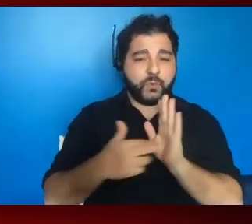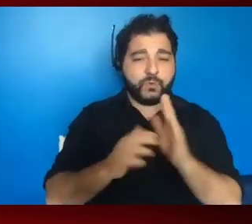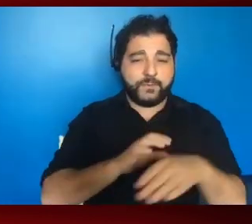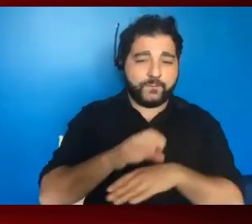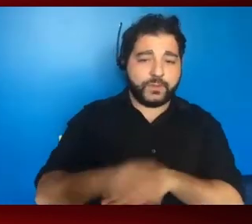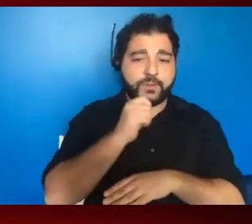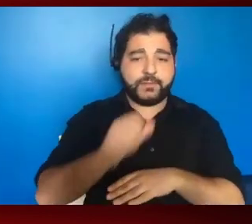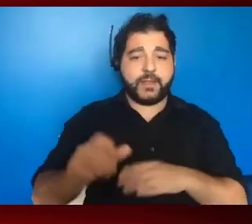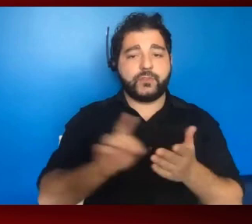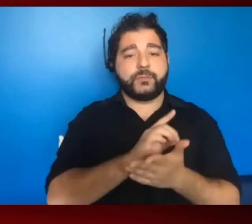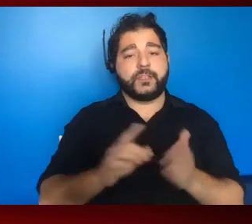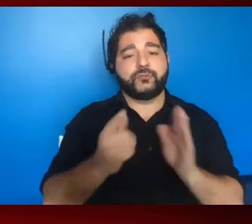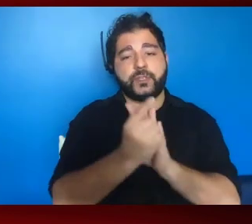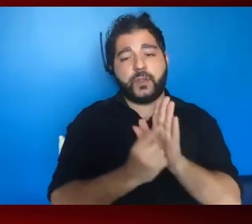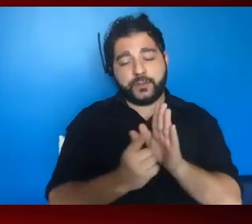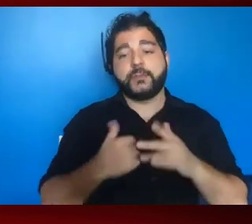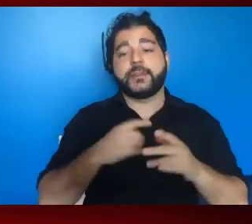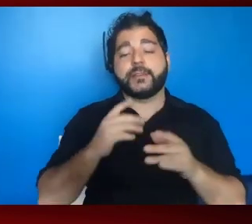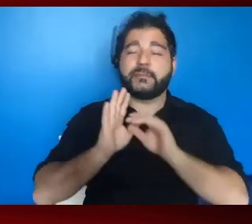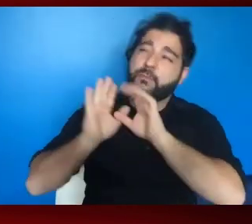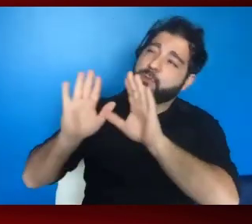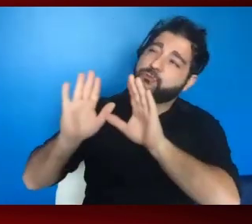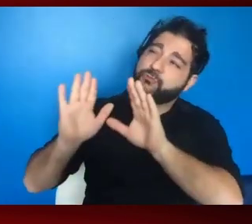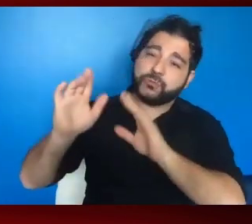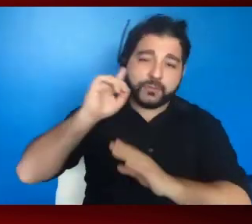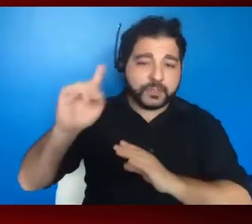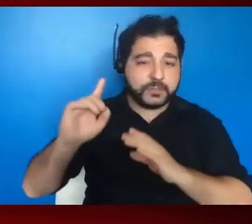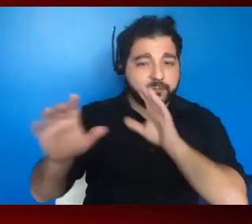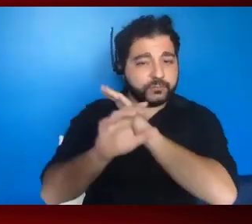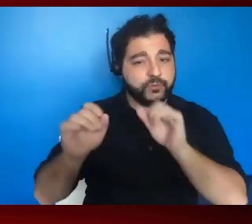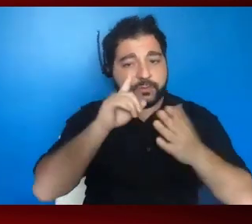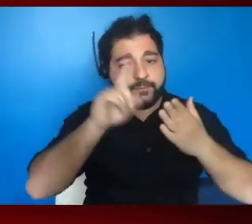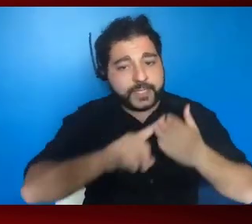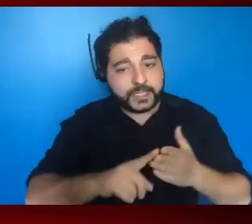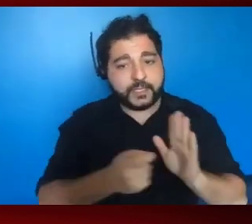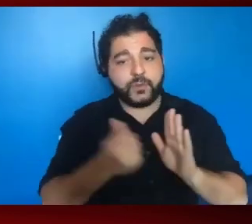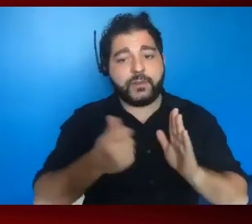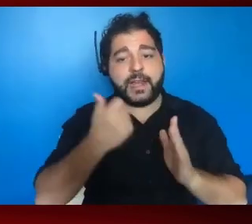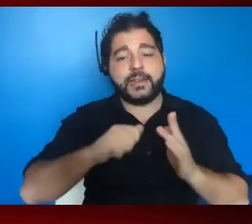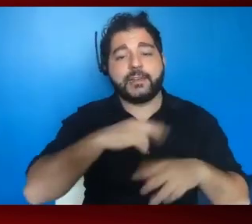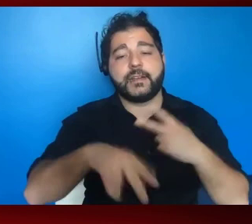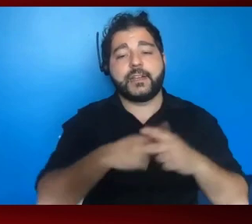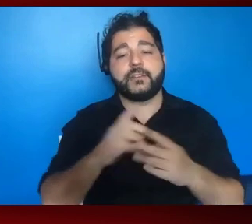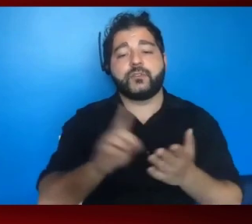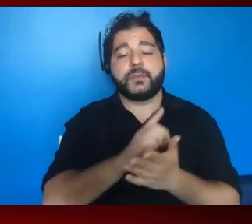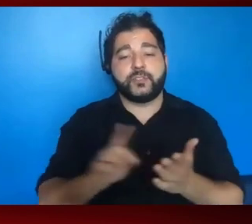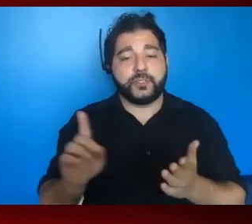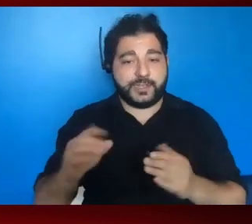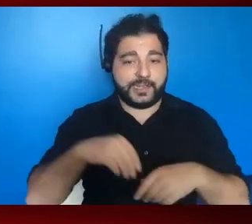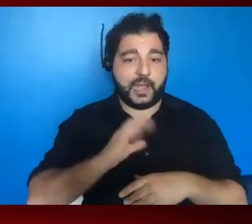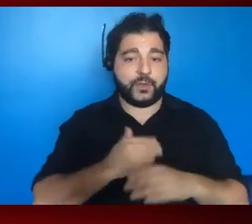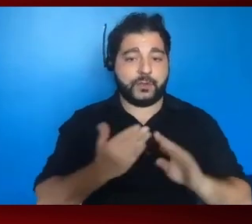non-discrimination laws. So we must keep the pressure on the administration to investigate and root out discrimination against our communities where we see it.